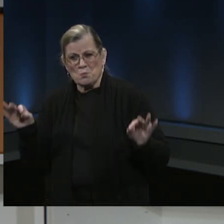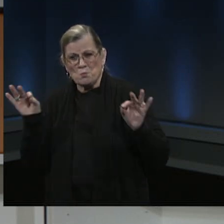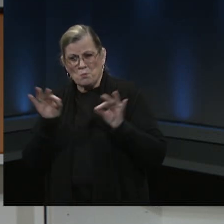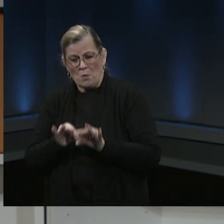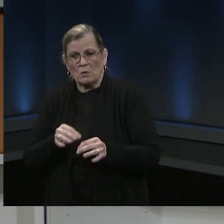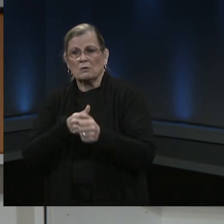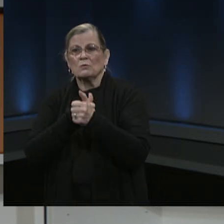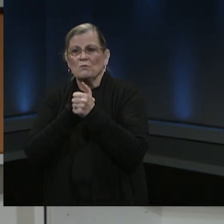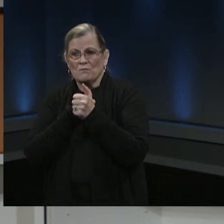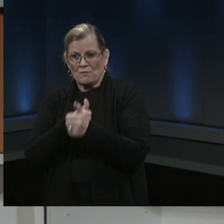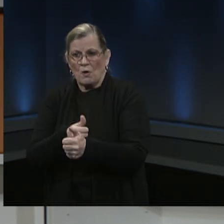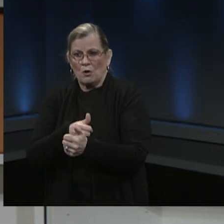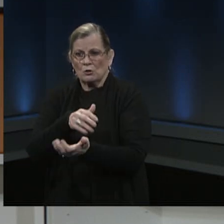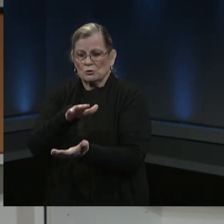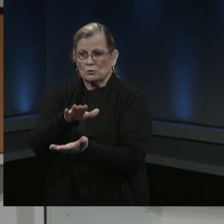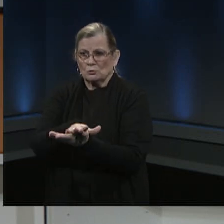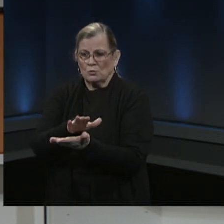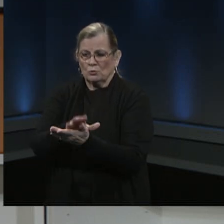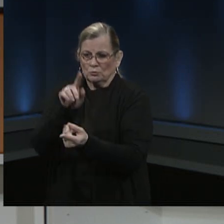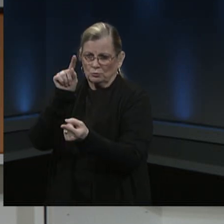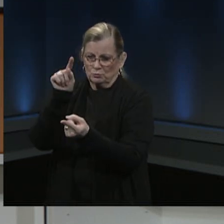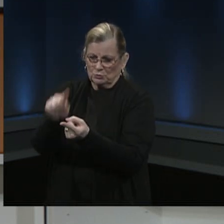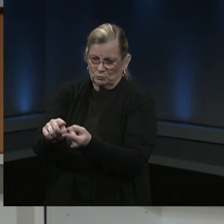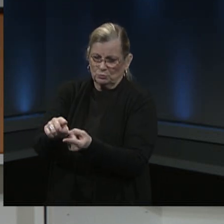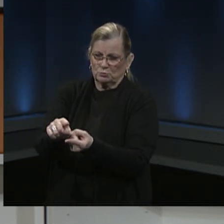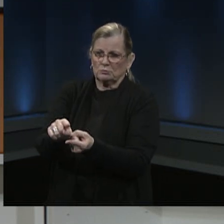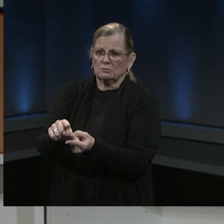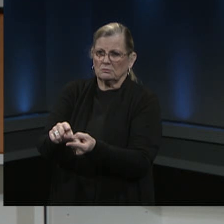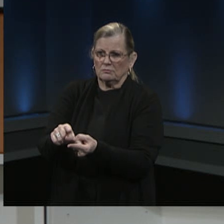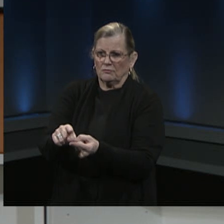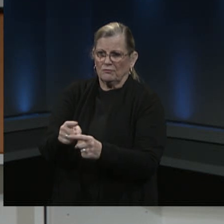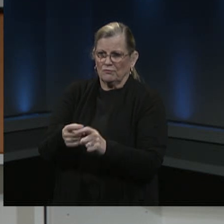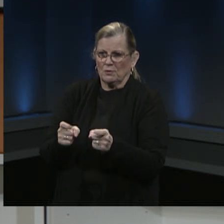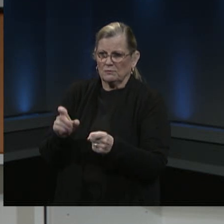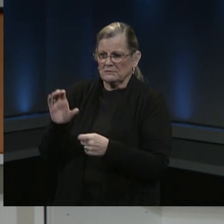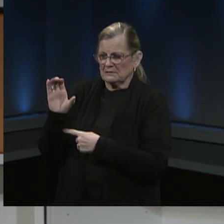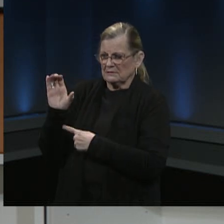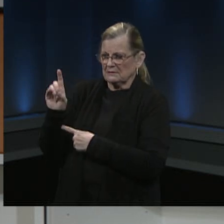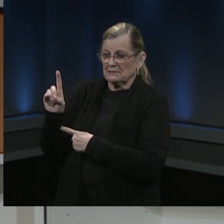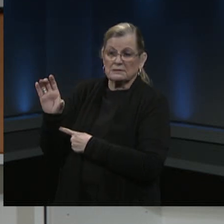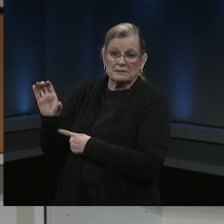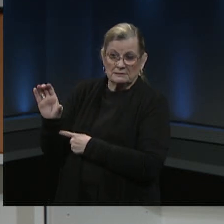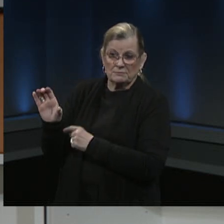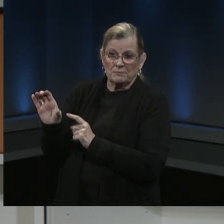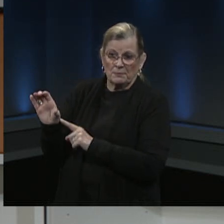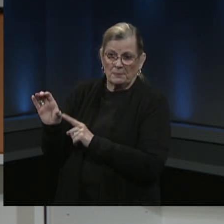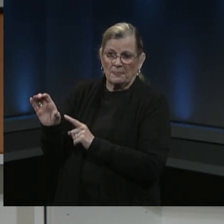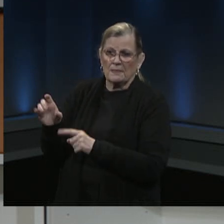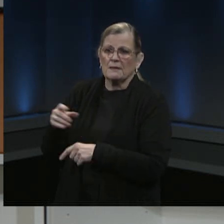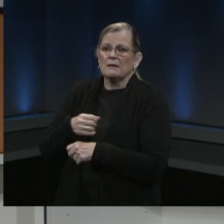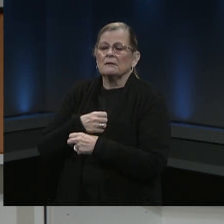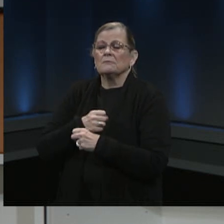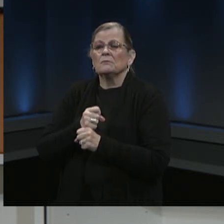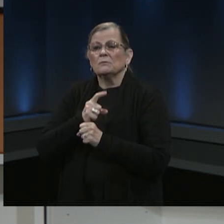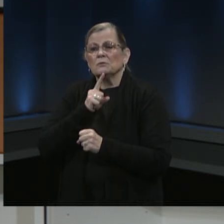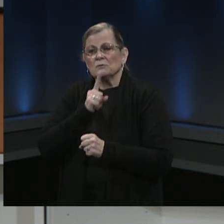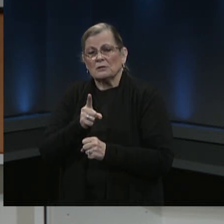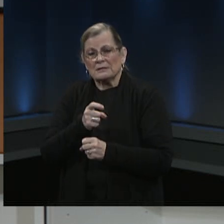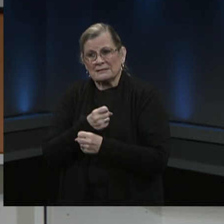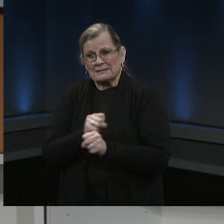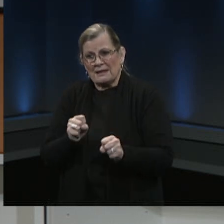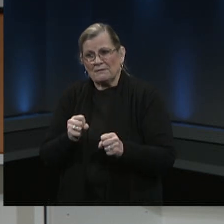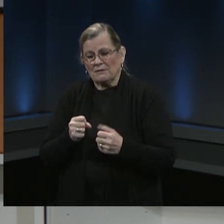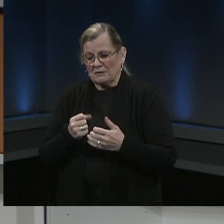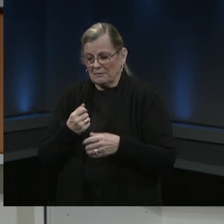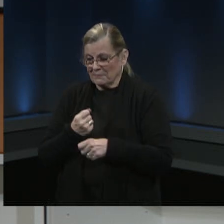mitigation strategies that are so important to making sure we're putting safety front and center as